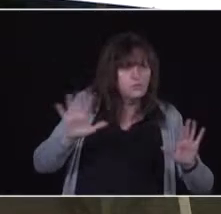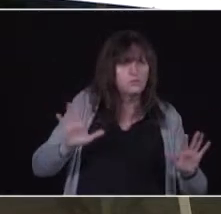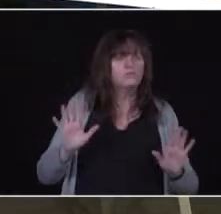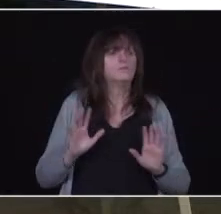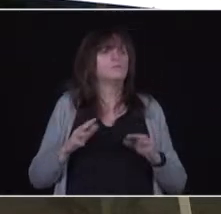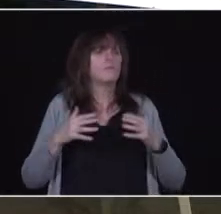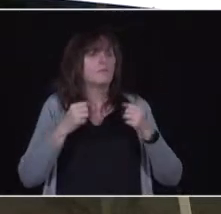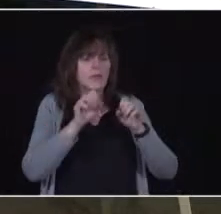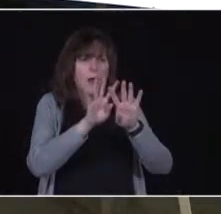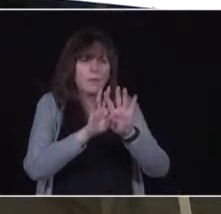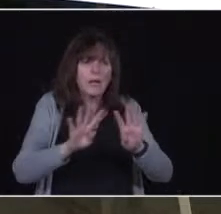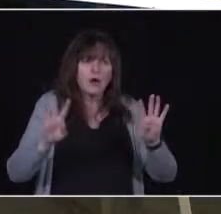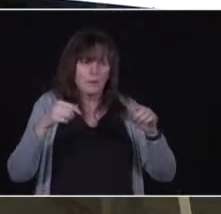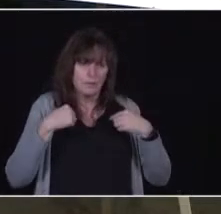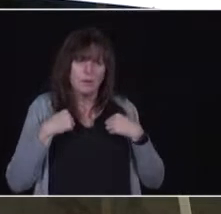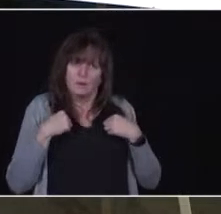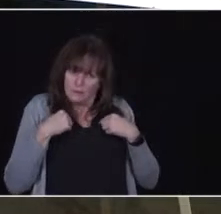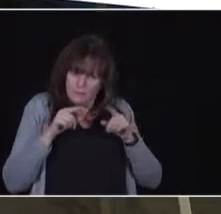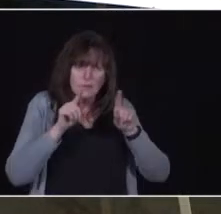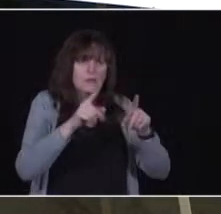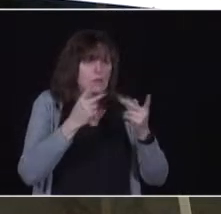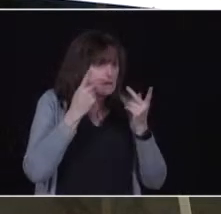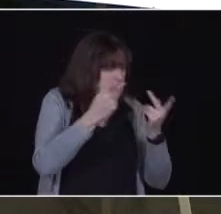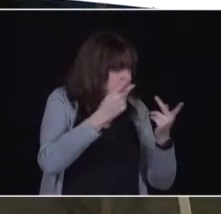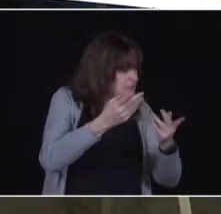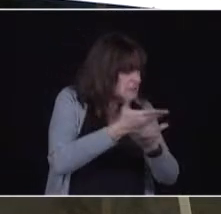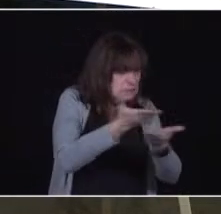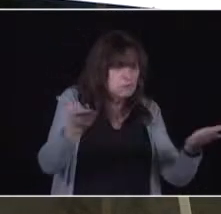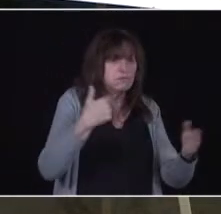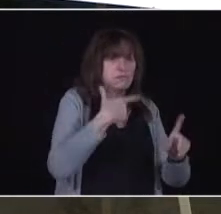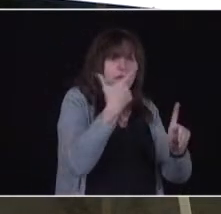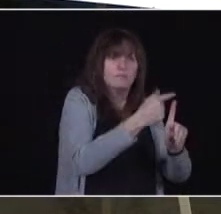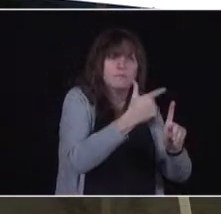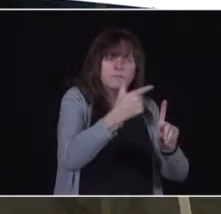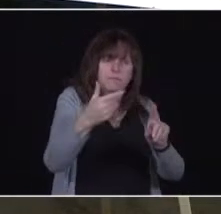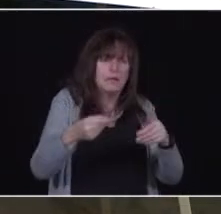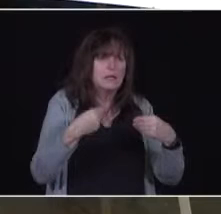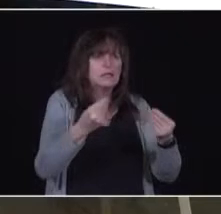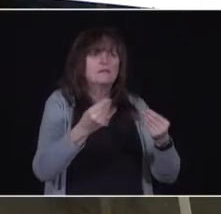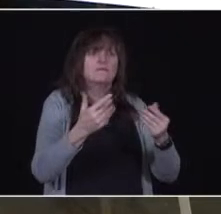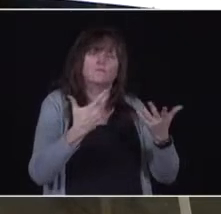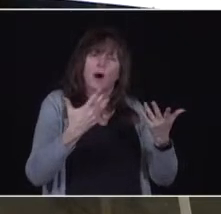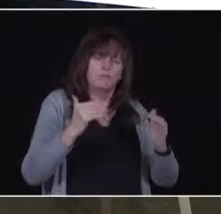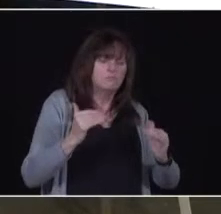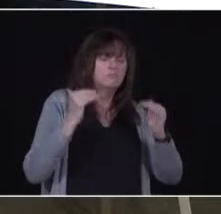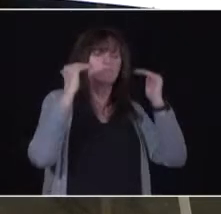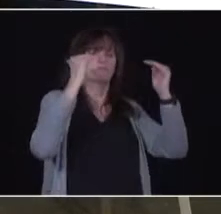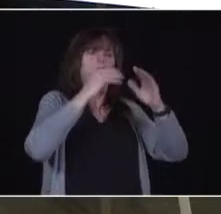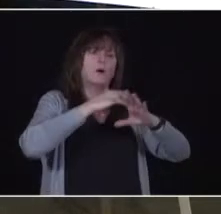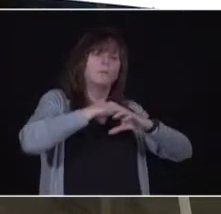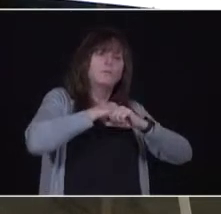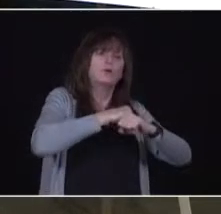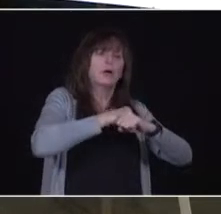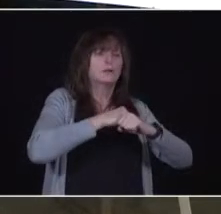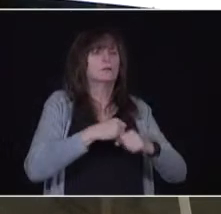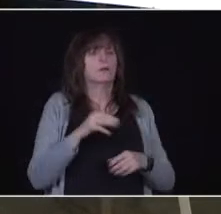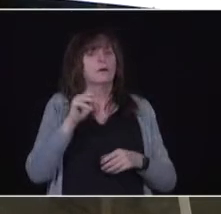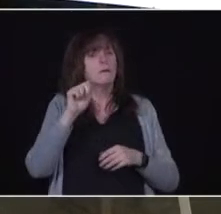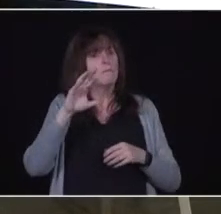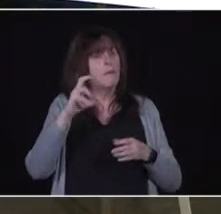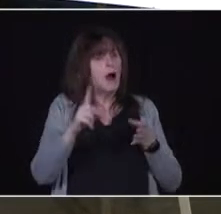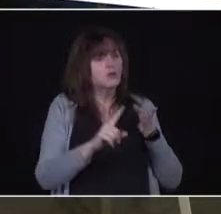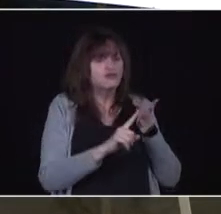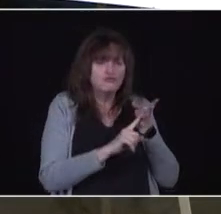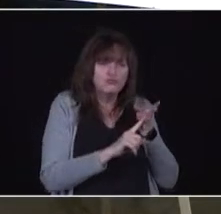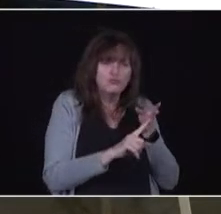again, because that's a significant number. We want to get them that level of protection. It is not until at least the third week of March that we're into a category where we